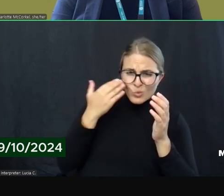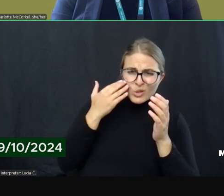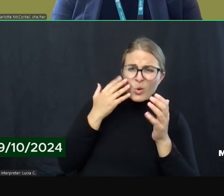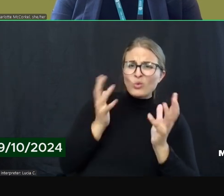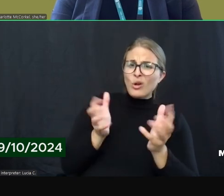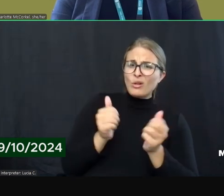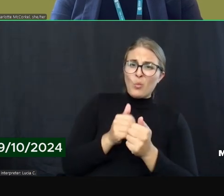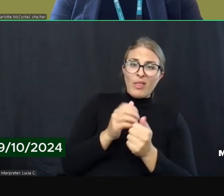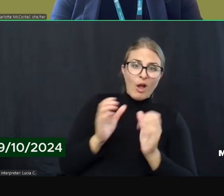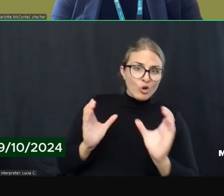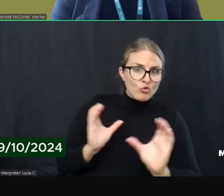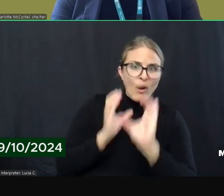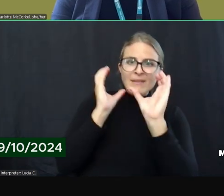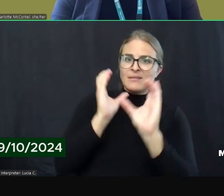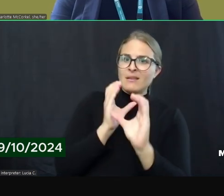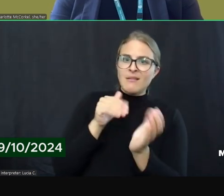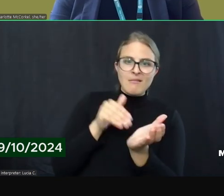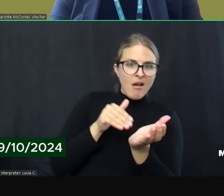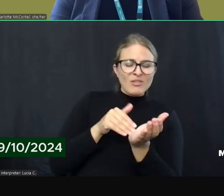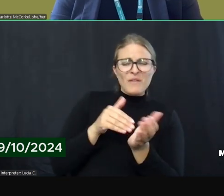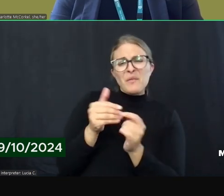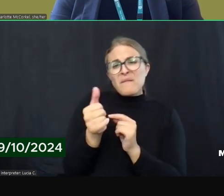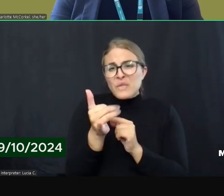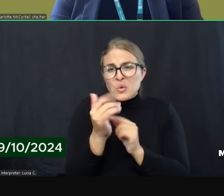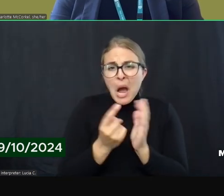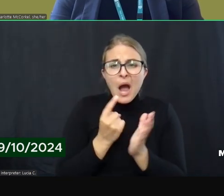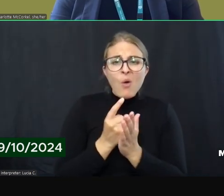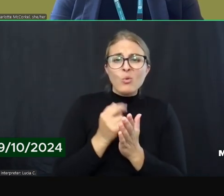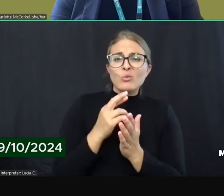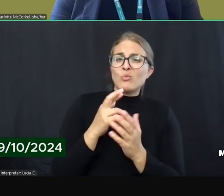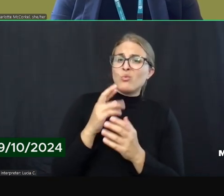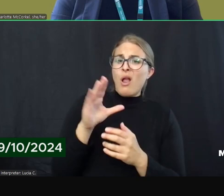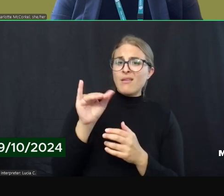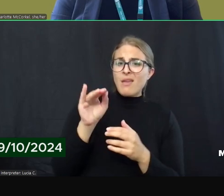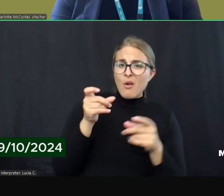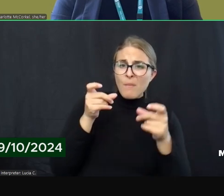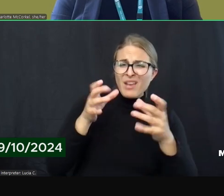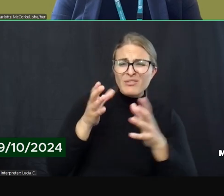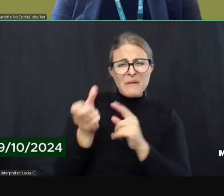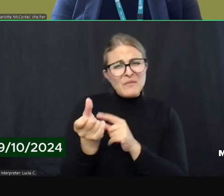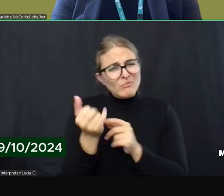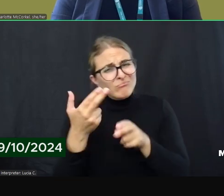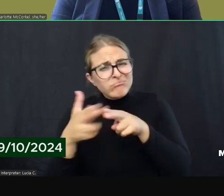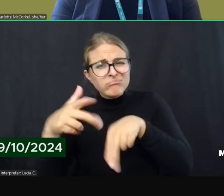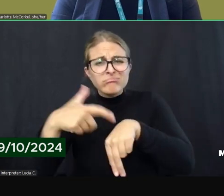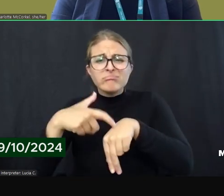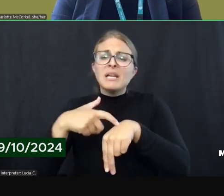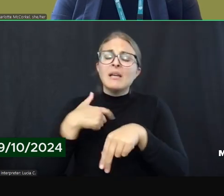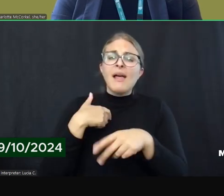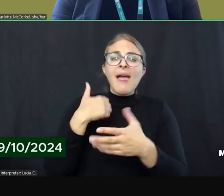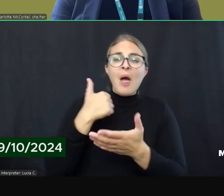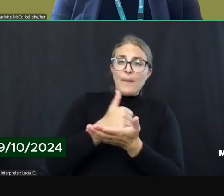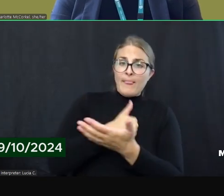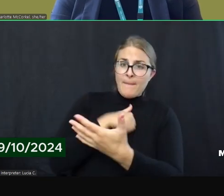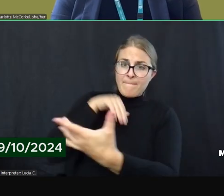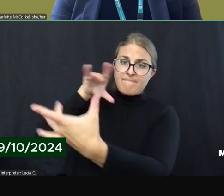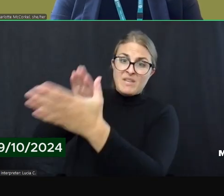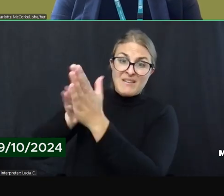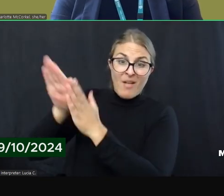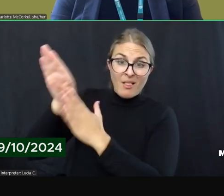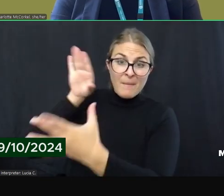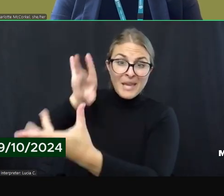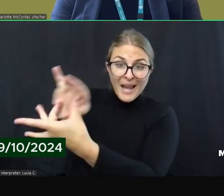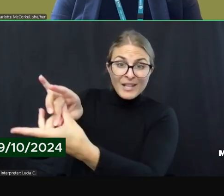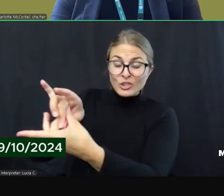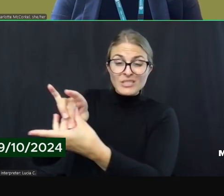clinician for a couple hours or a care manager helping to make some connections to other services will likely